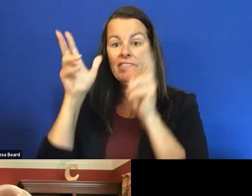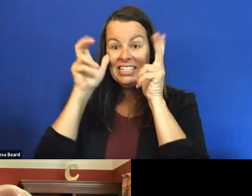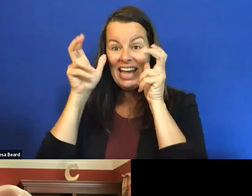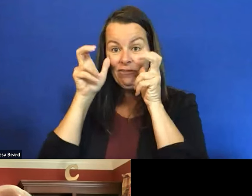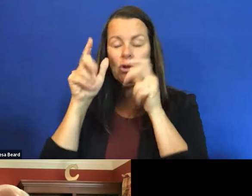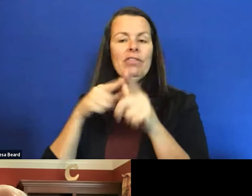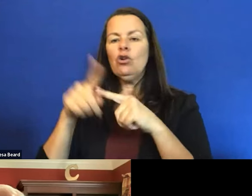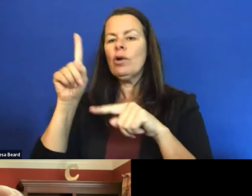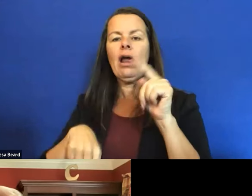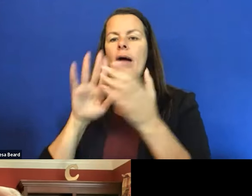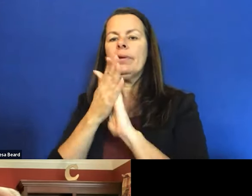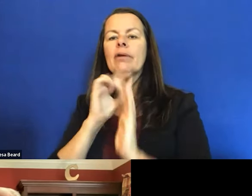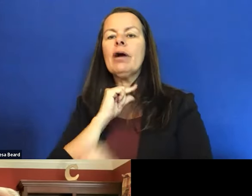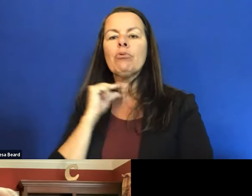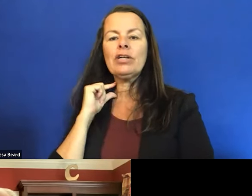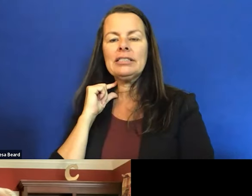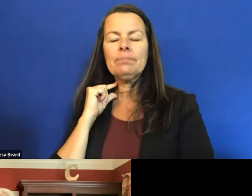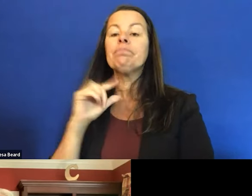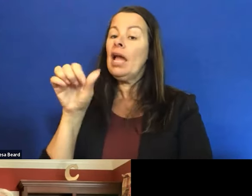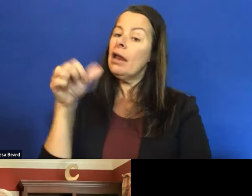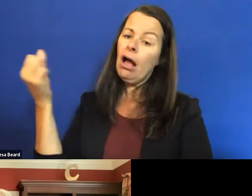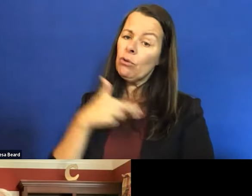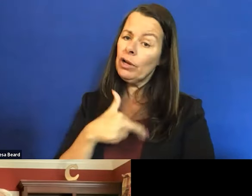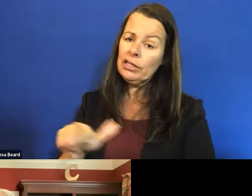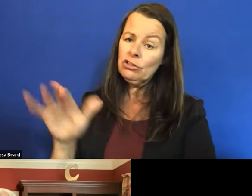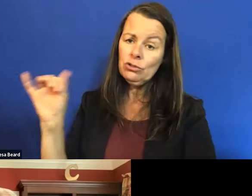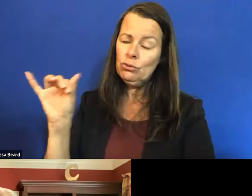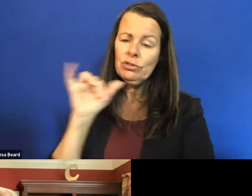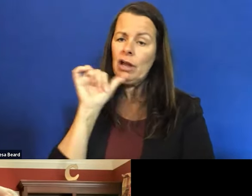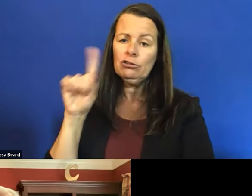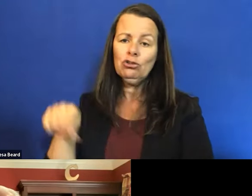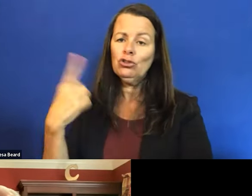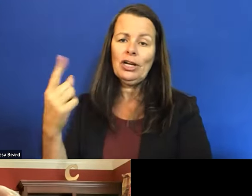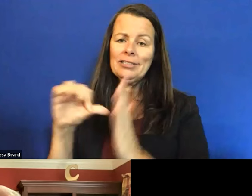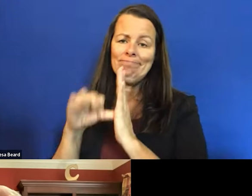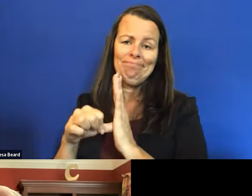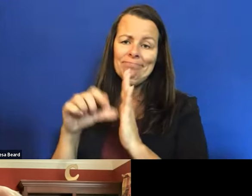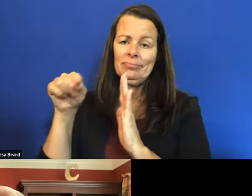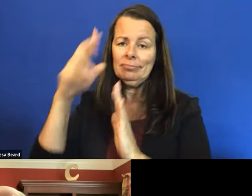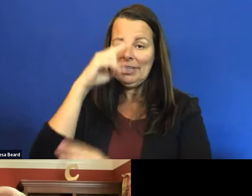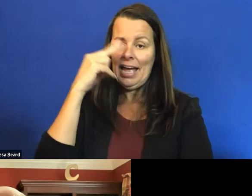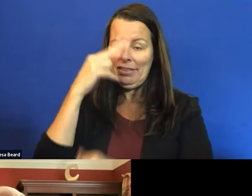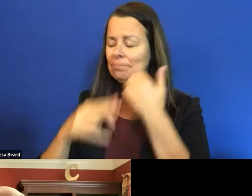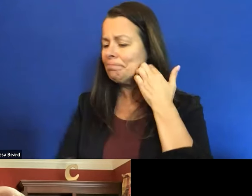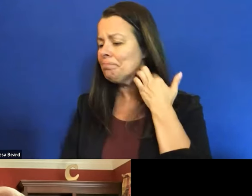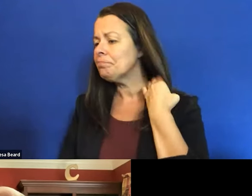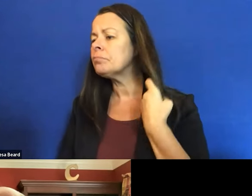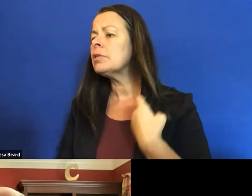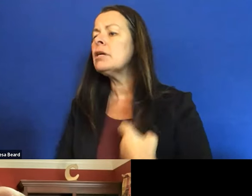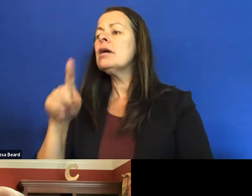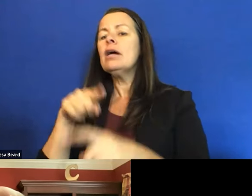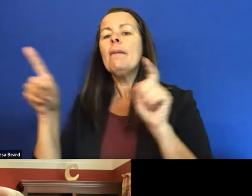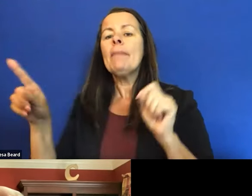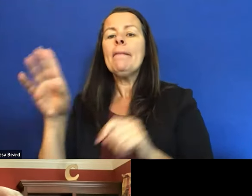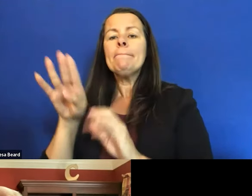And, and other religions are the same. So I'm not just stressing the Catholic church. And so basically